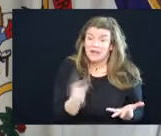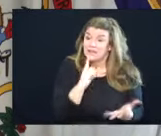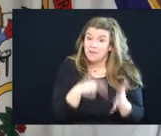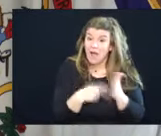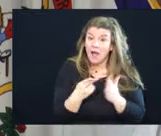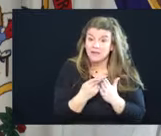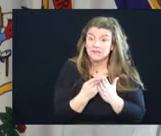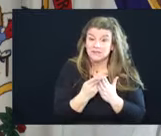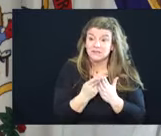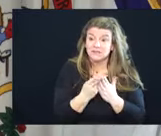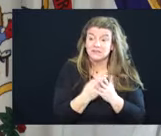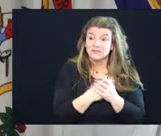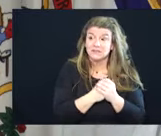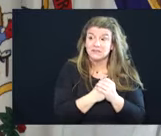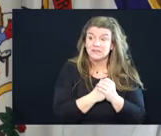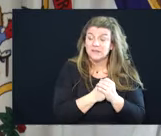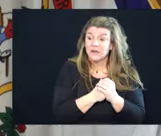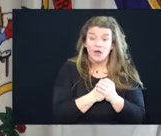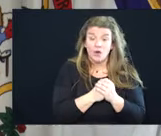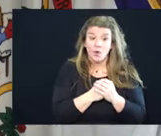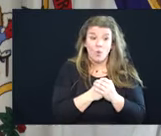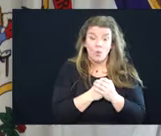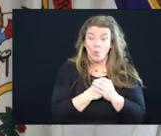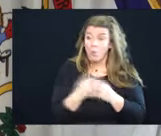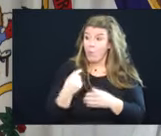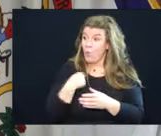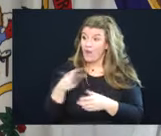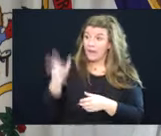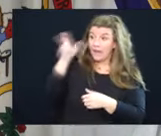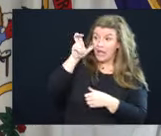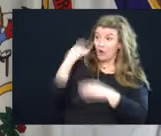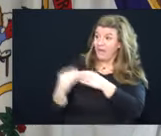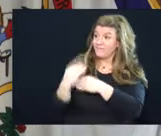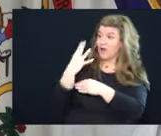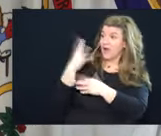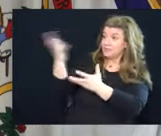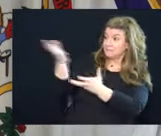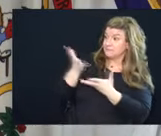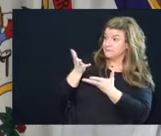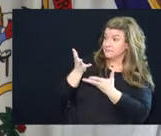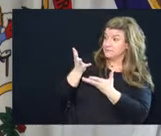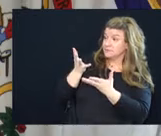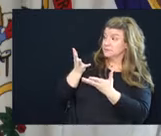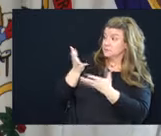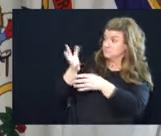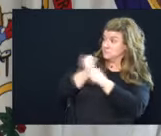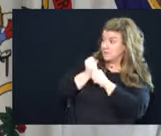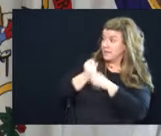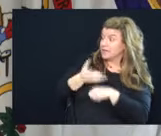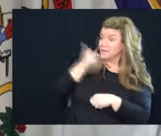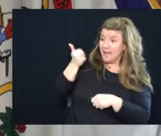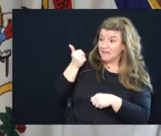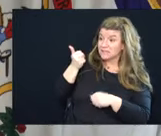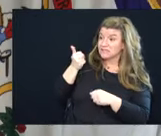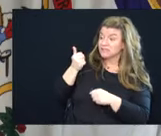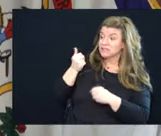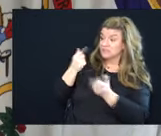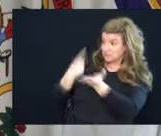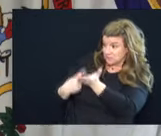we've taken the best advice we can take from everybody and then went and made those decisions.